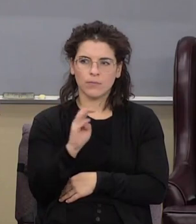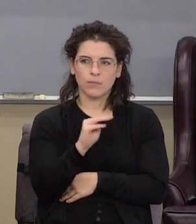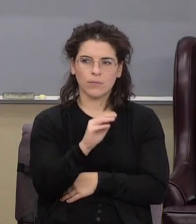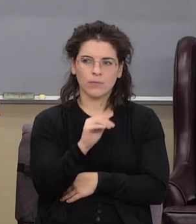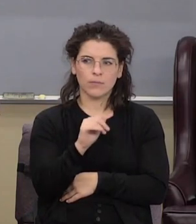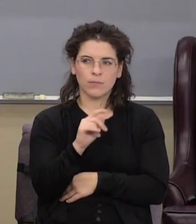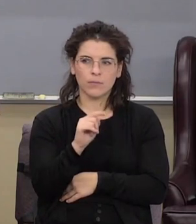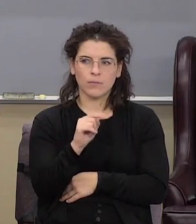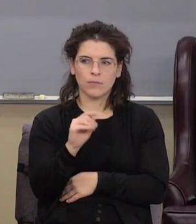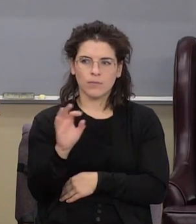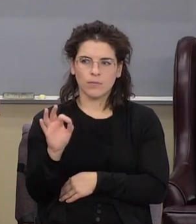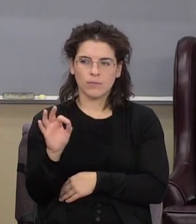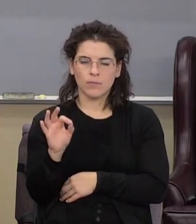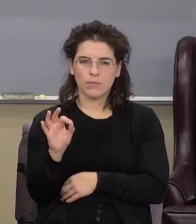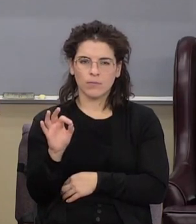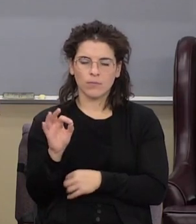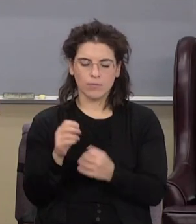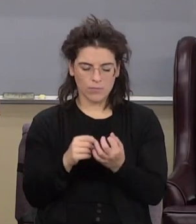Matthew chapter 9